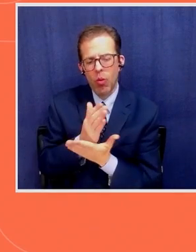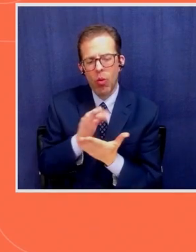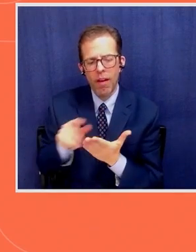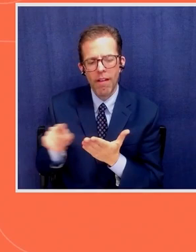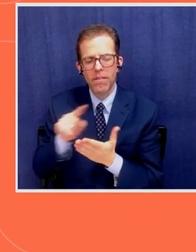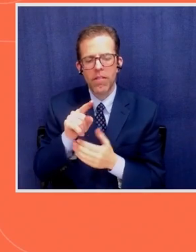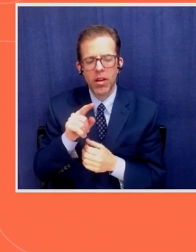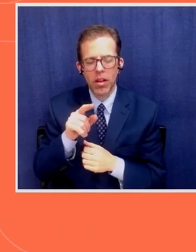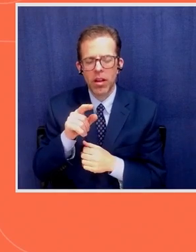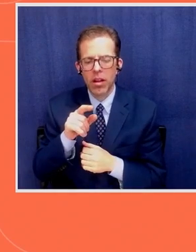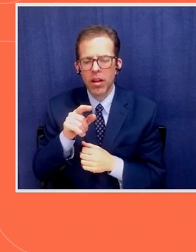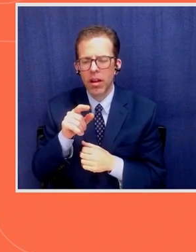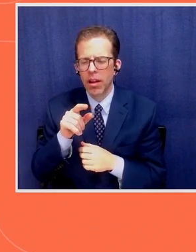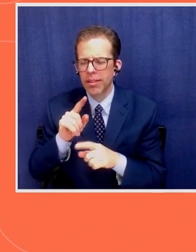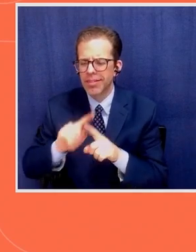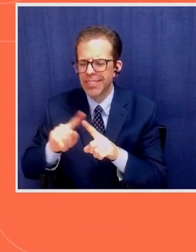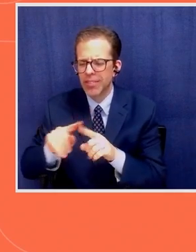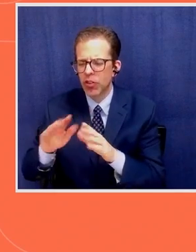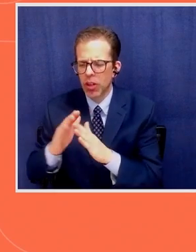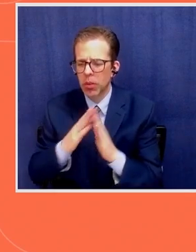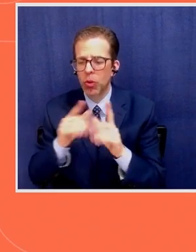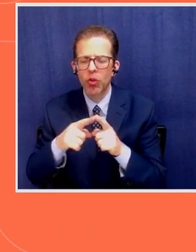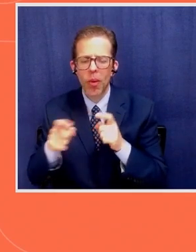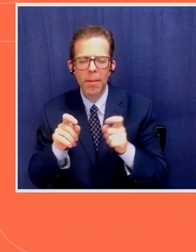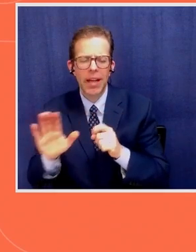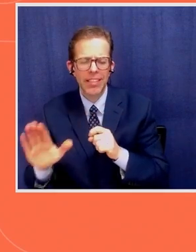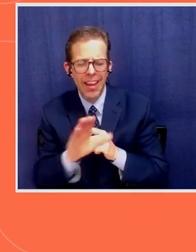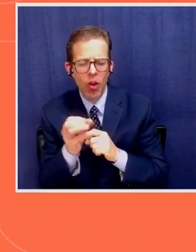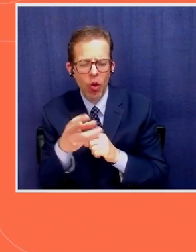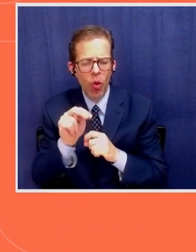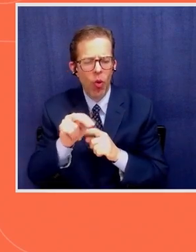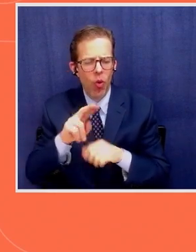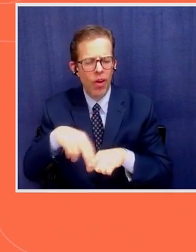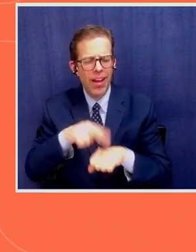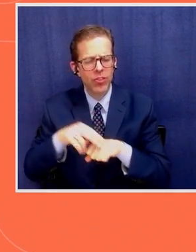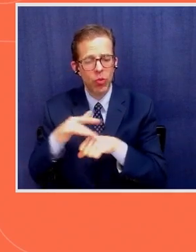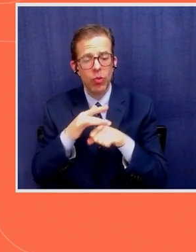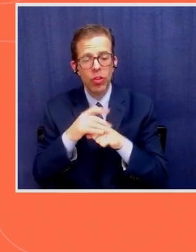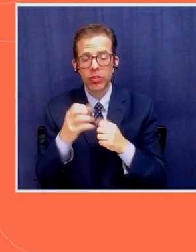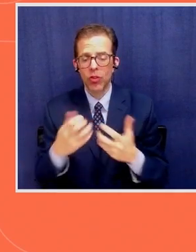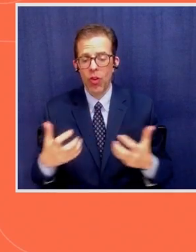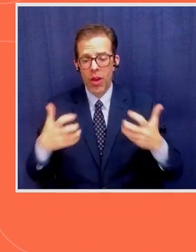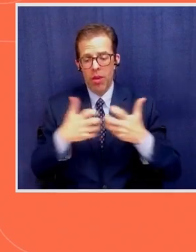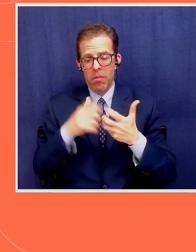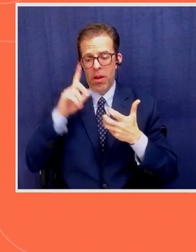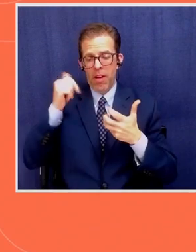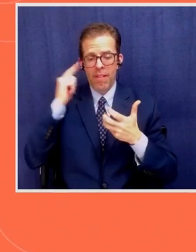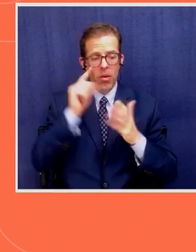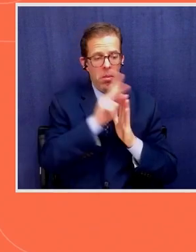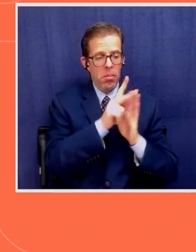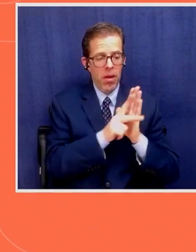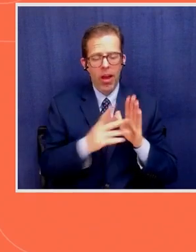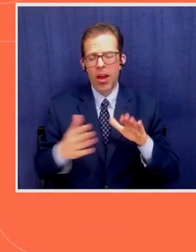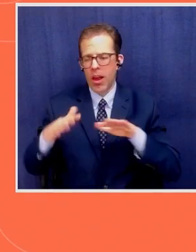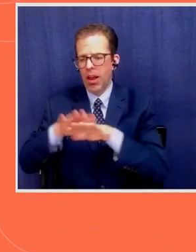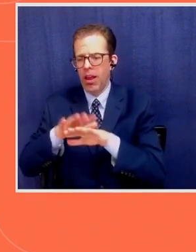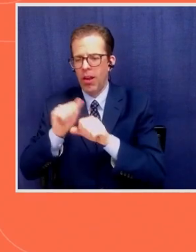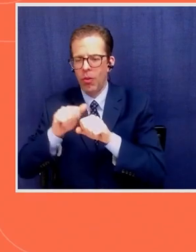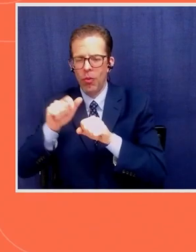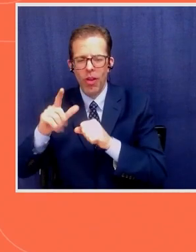communities to manage their natural resources. So combining governmental policy with customary laws